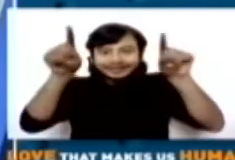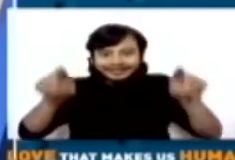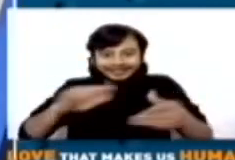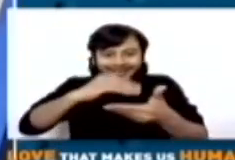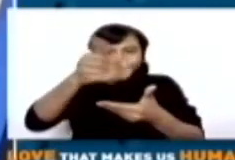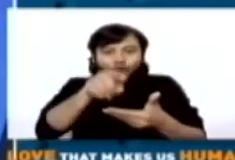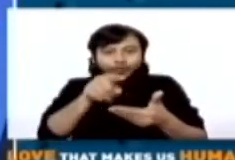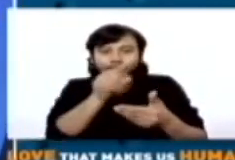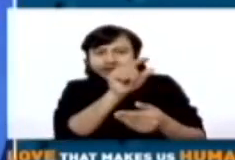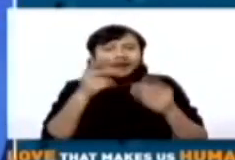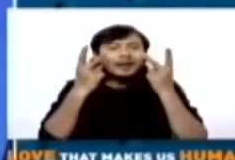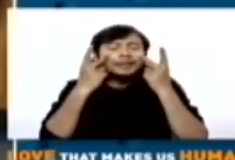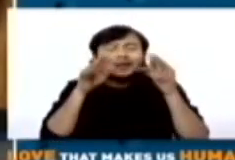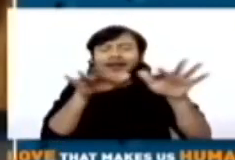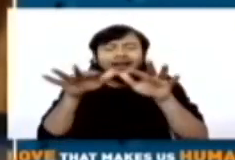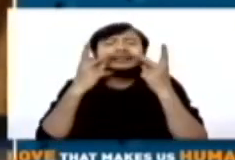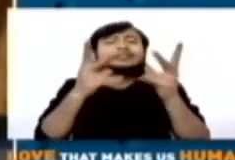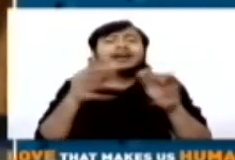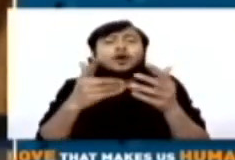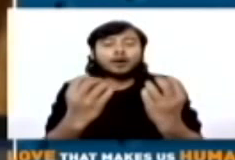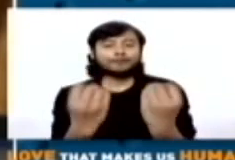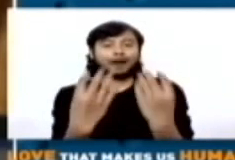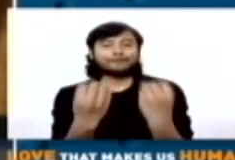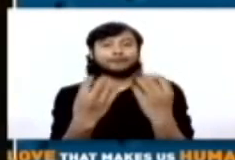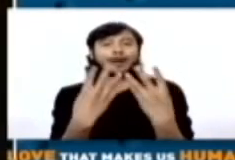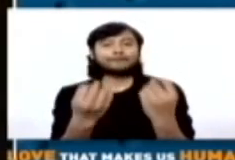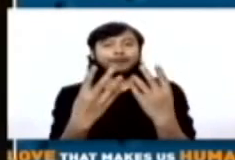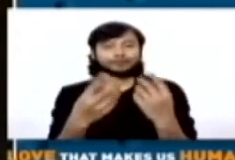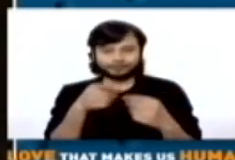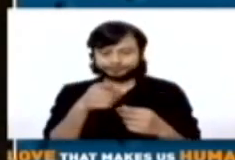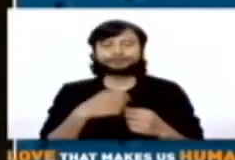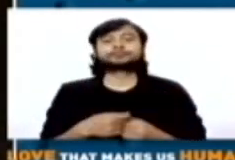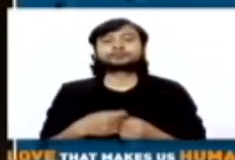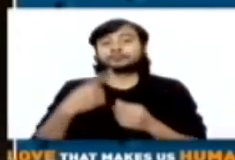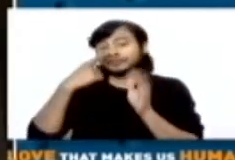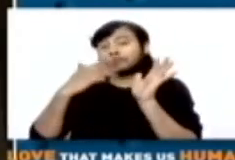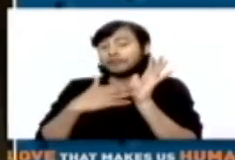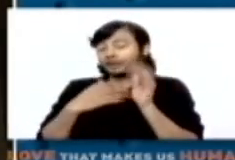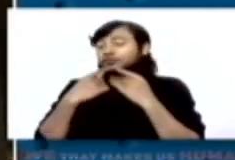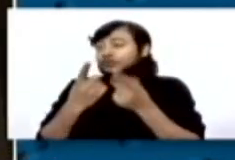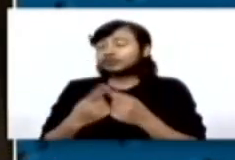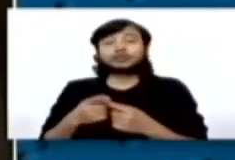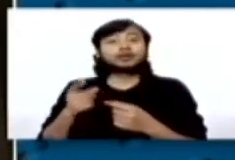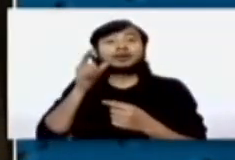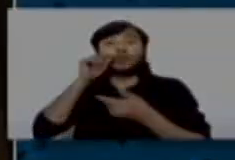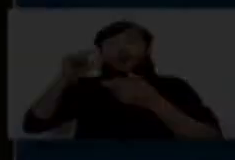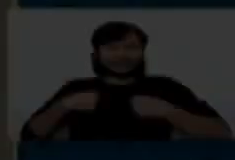develops screen readers. A screen reader uses speech technology to let blind users work with computers.